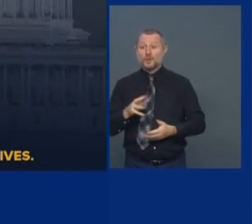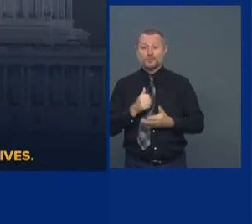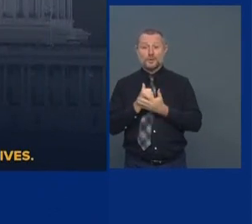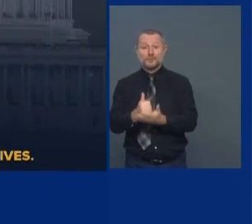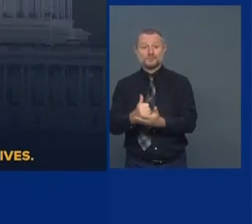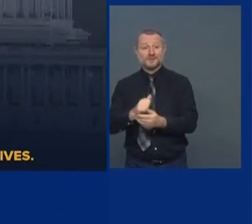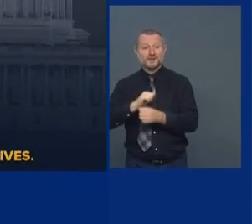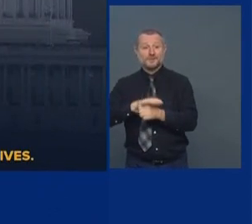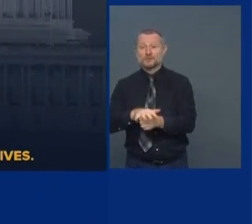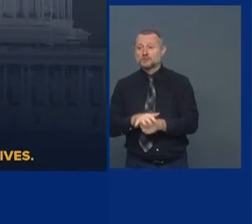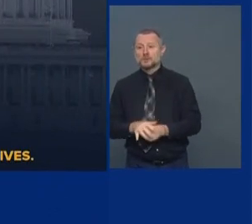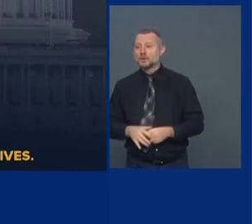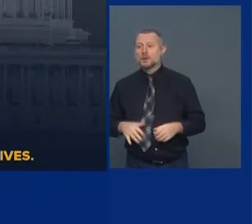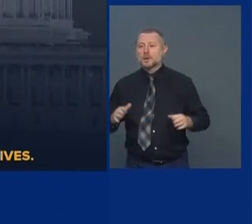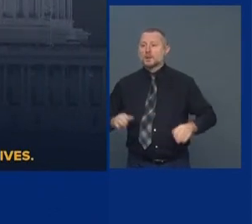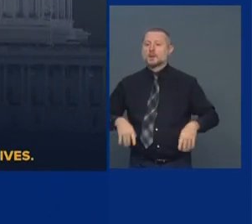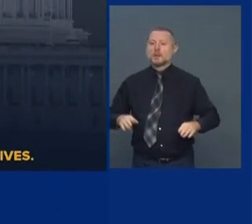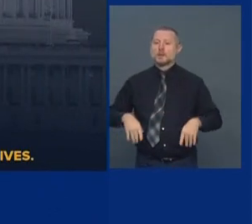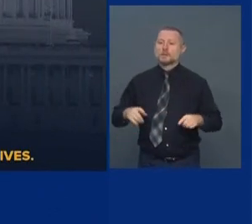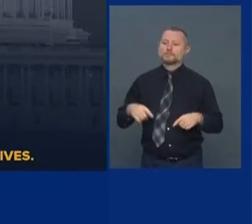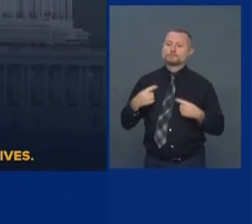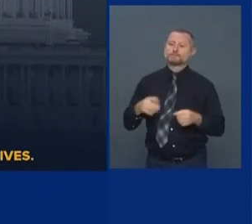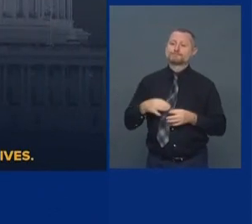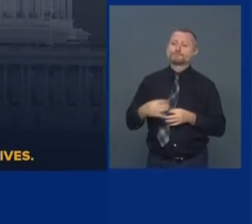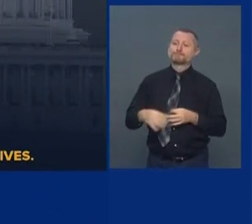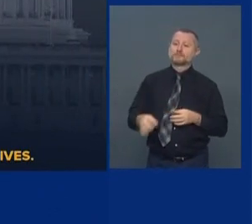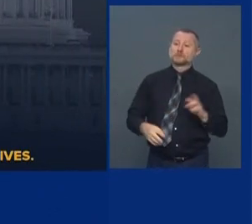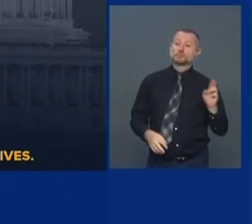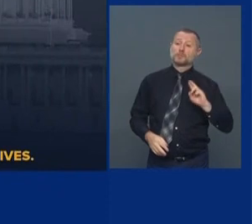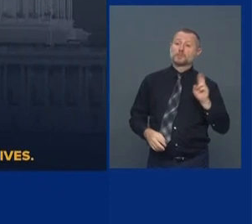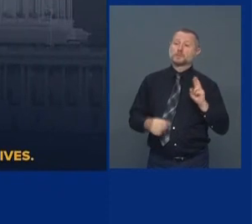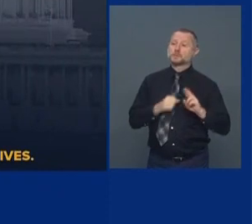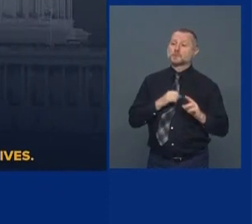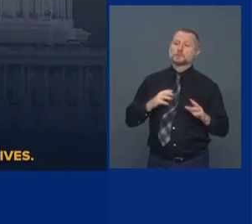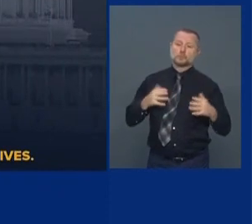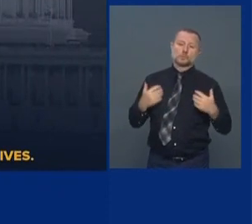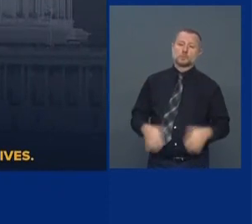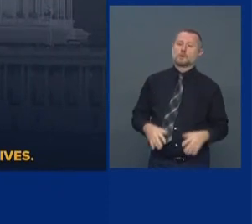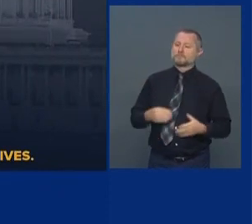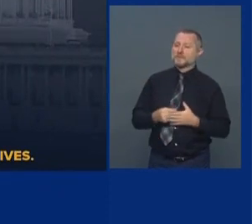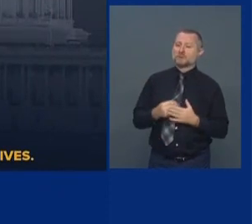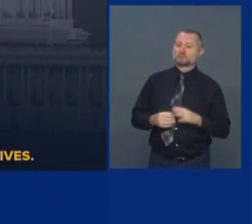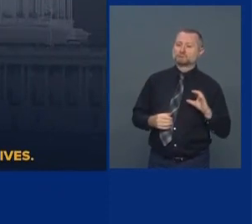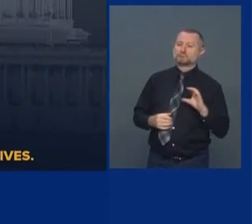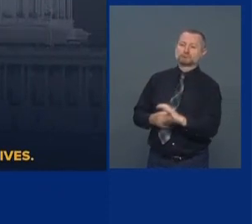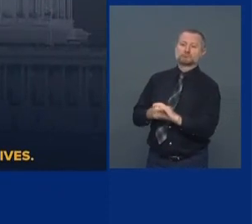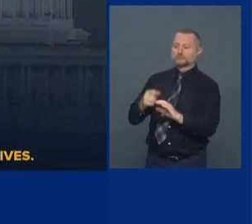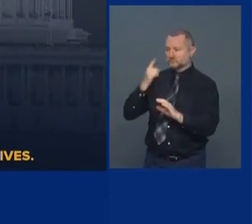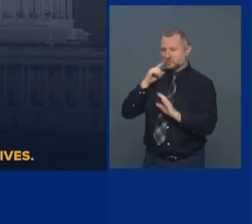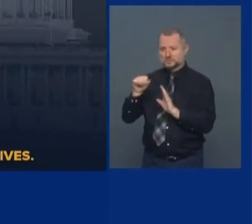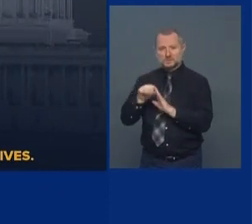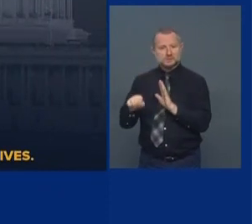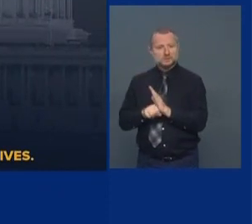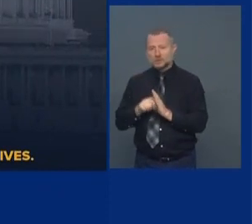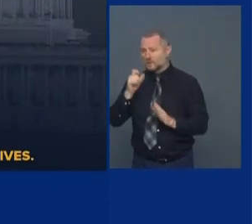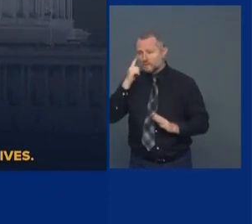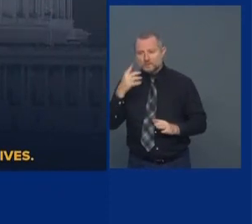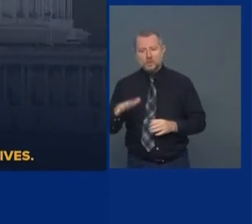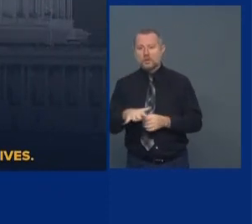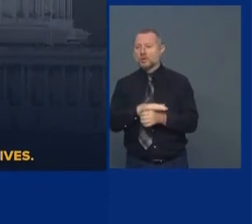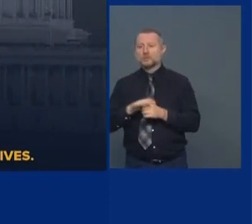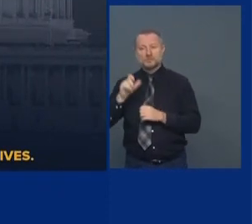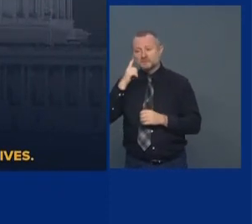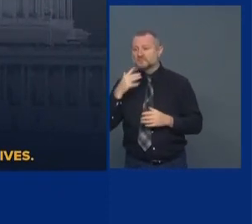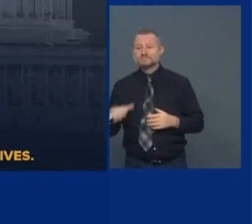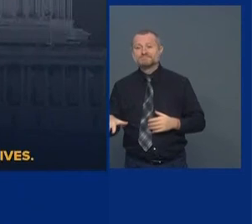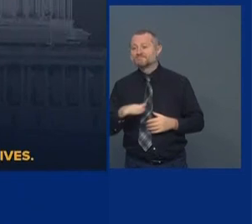The Republican Senate doesn't want to fund state and local governments. And that's the sticking point.